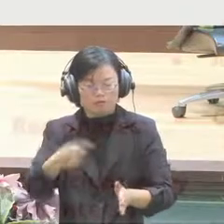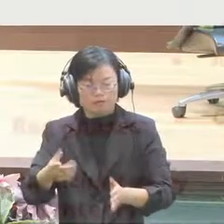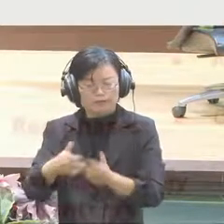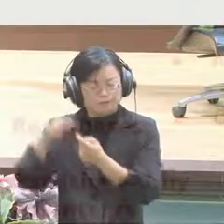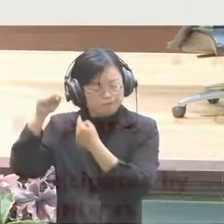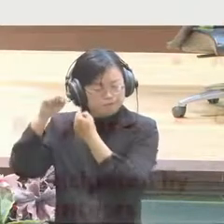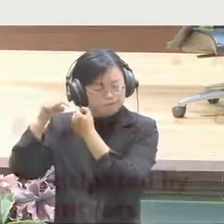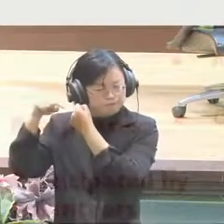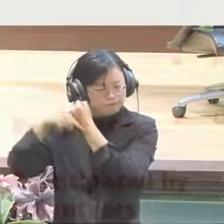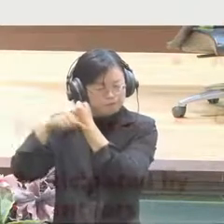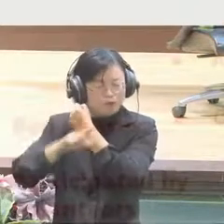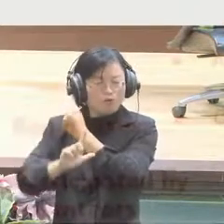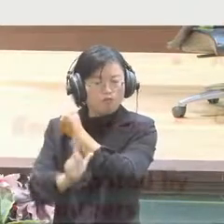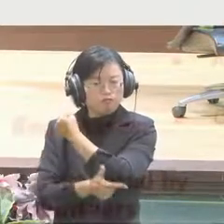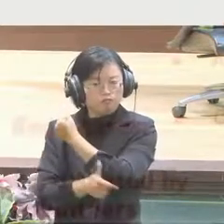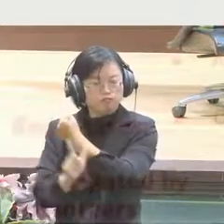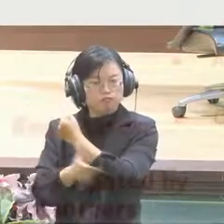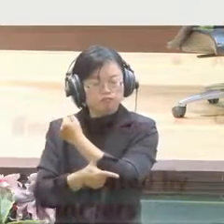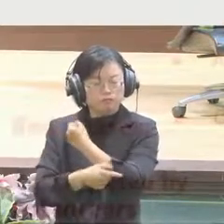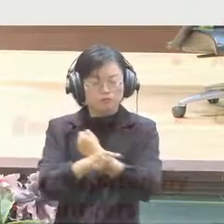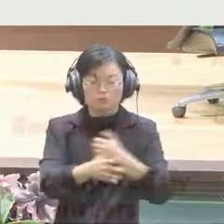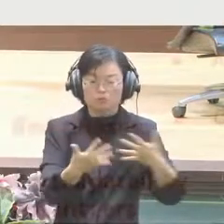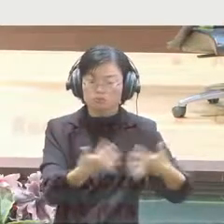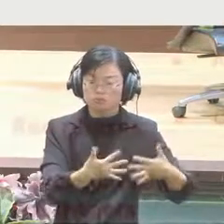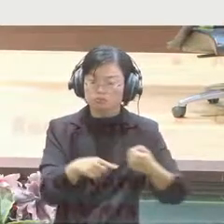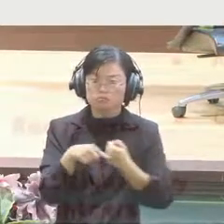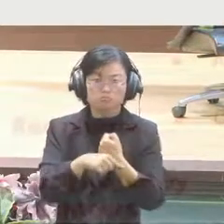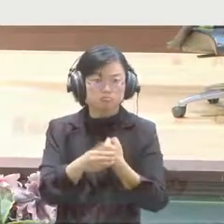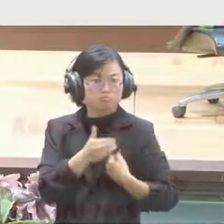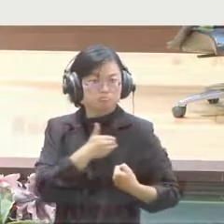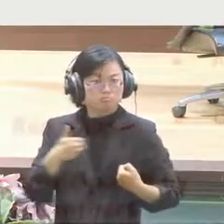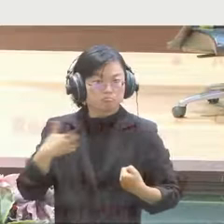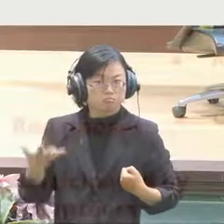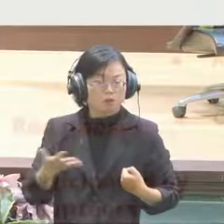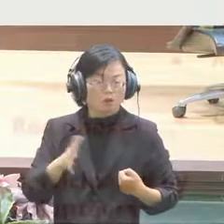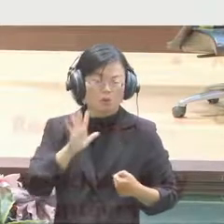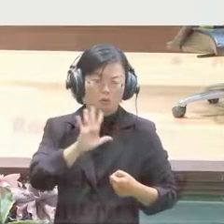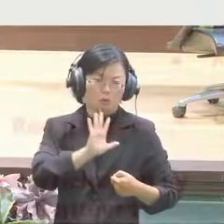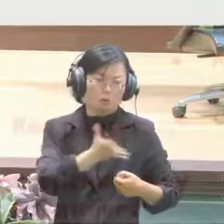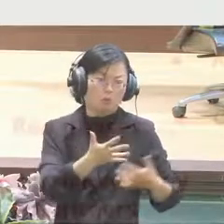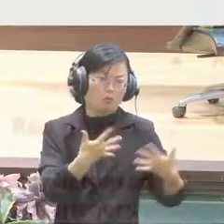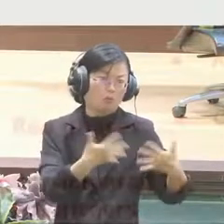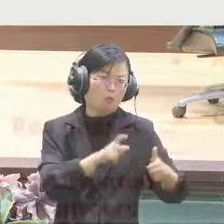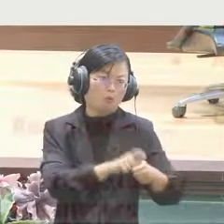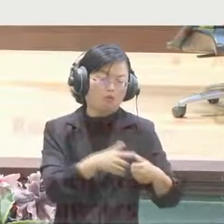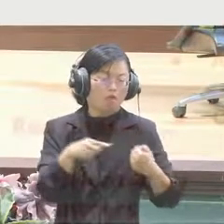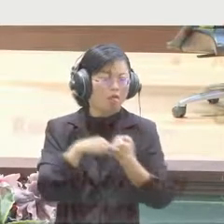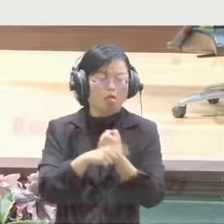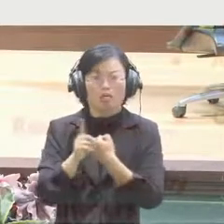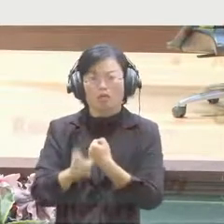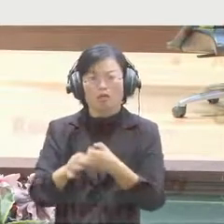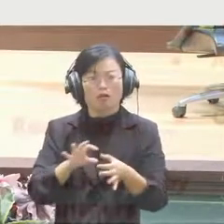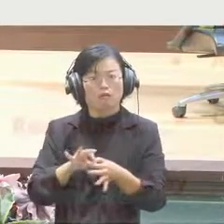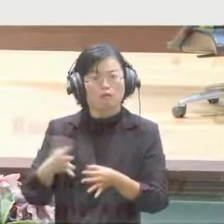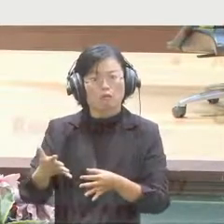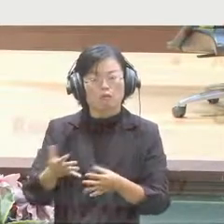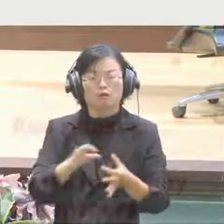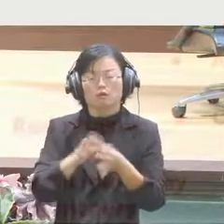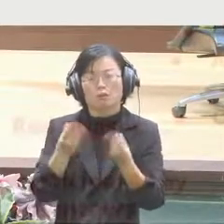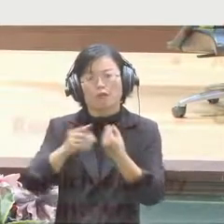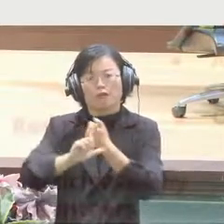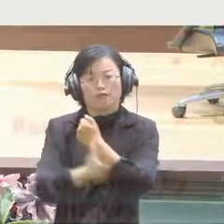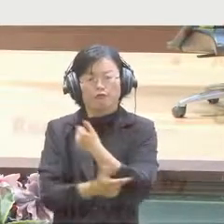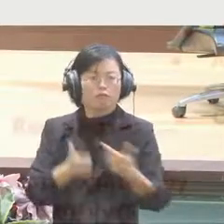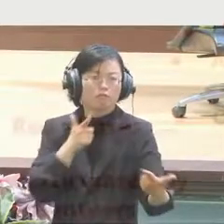is it researchable? Because some problem might not be researchable simply because you don't have the method. A viable method. So you have to